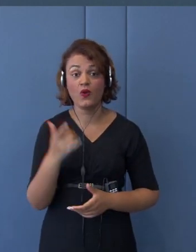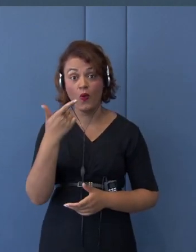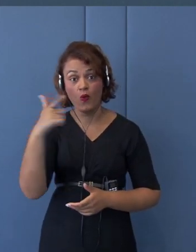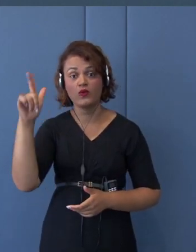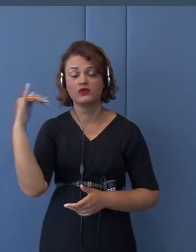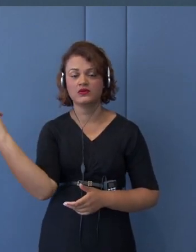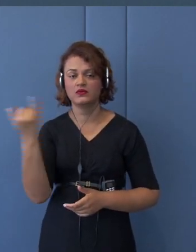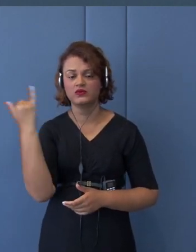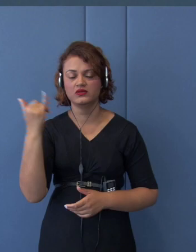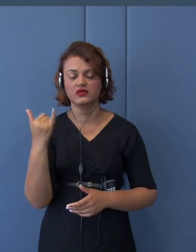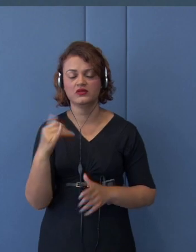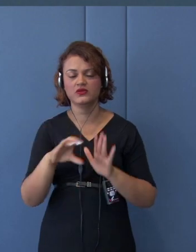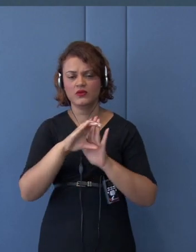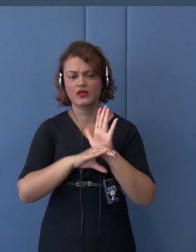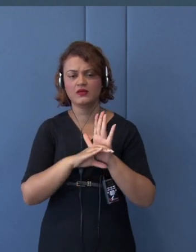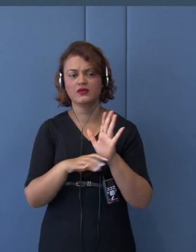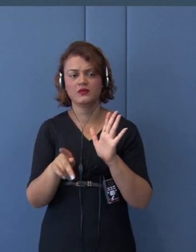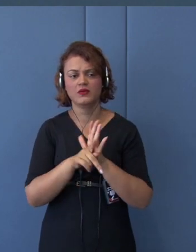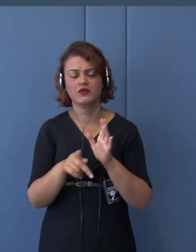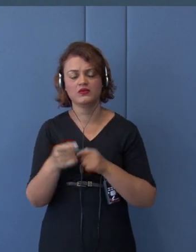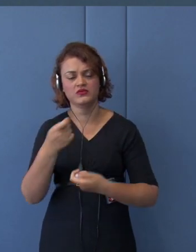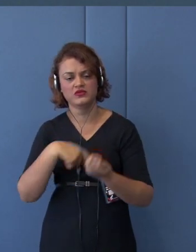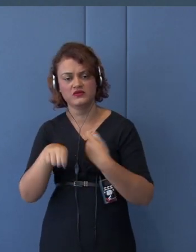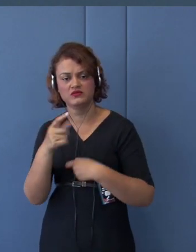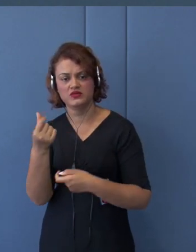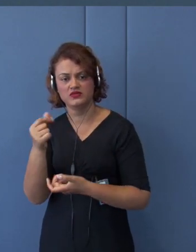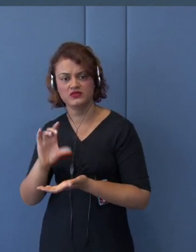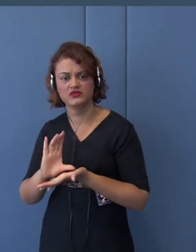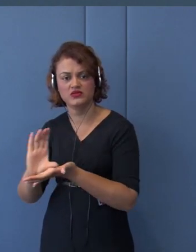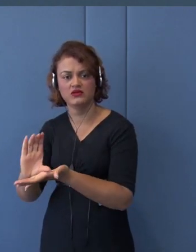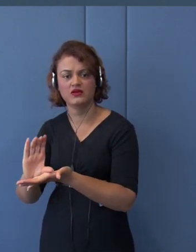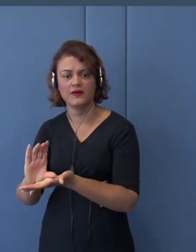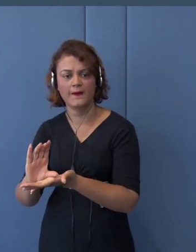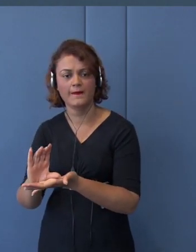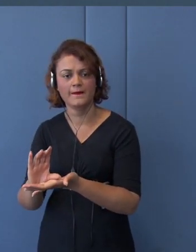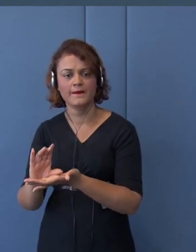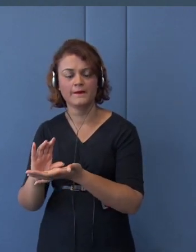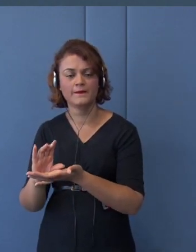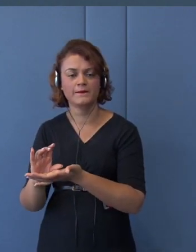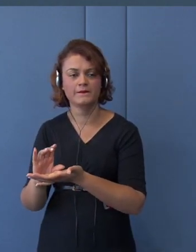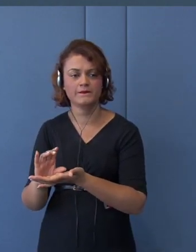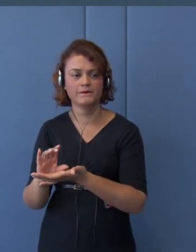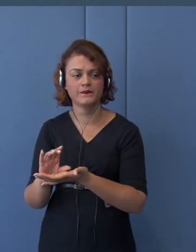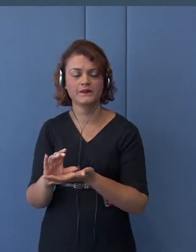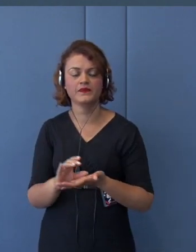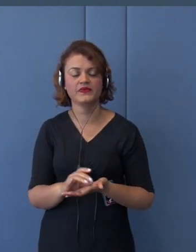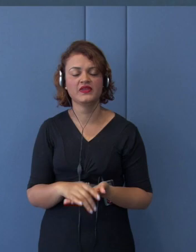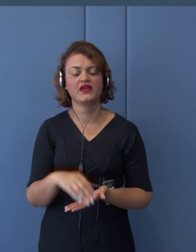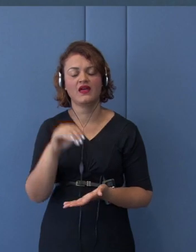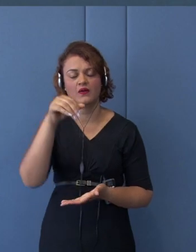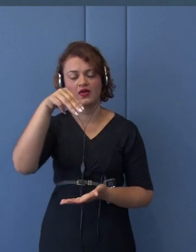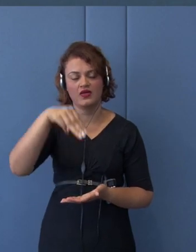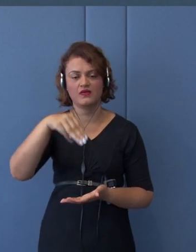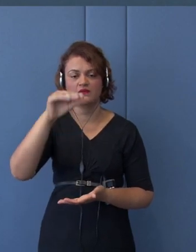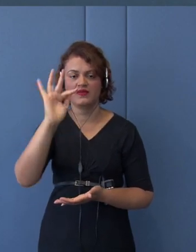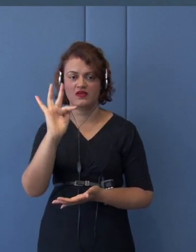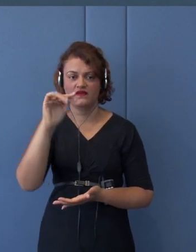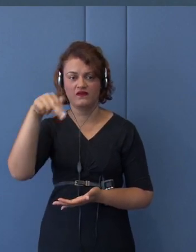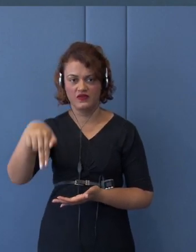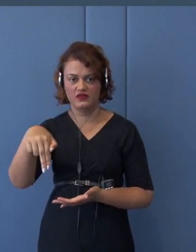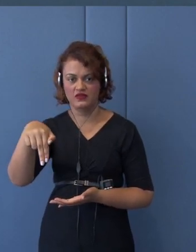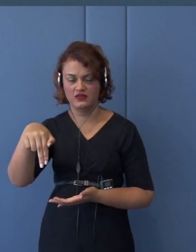is the MFN, most favored nation treatment, and national treatment before establishment